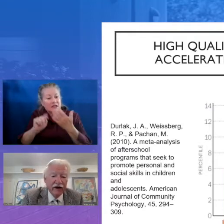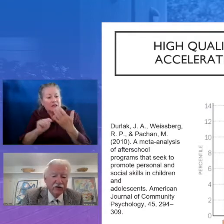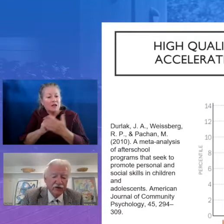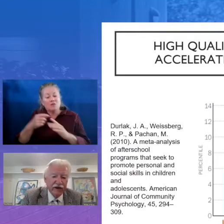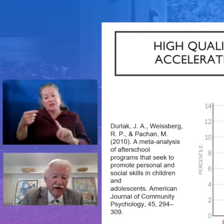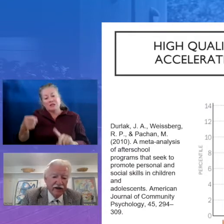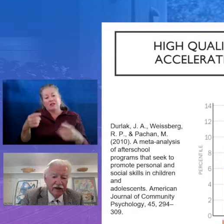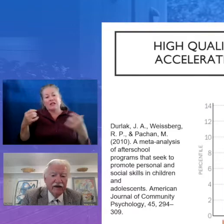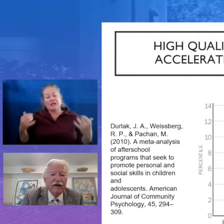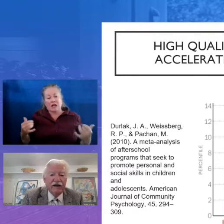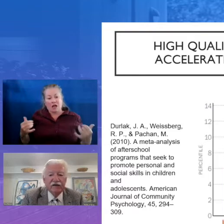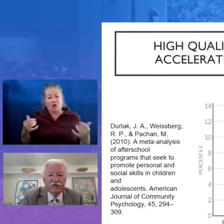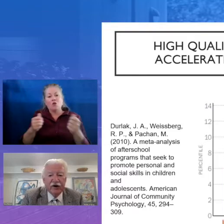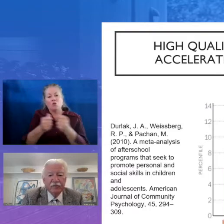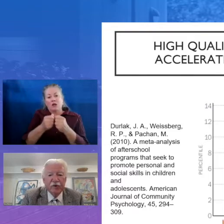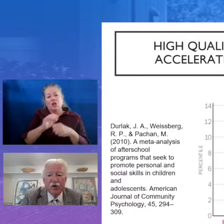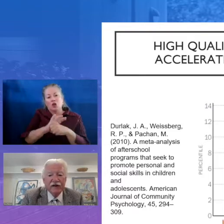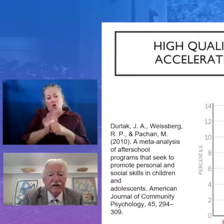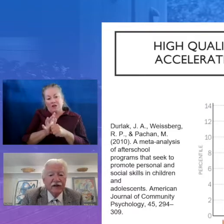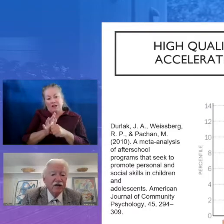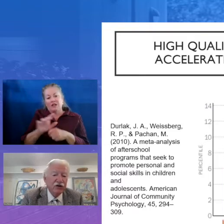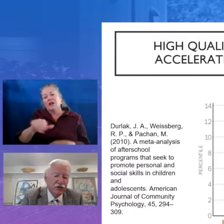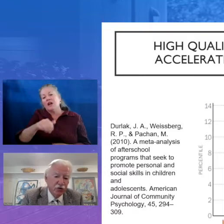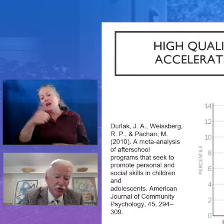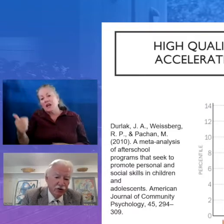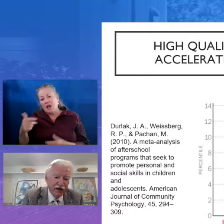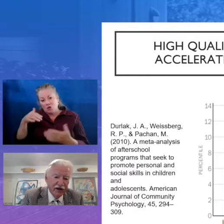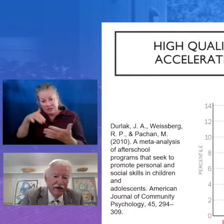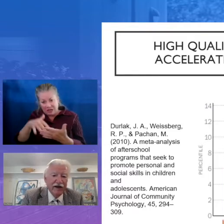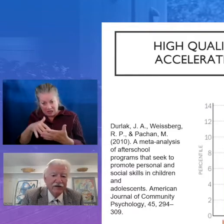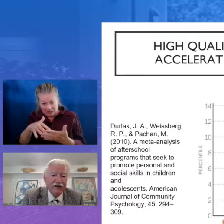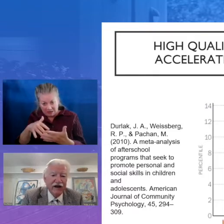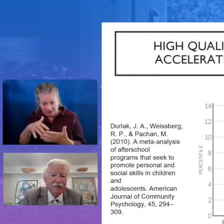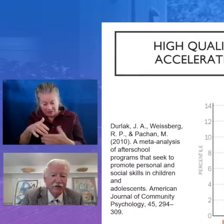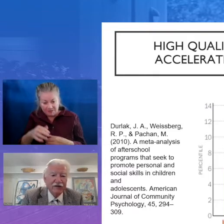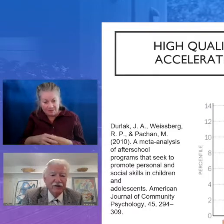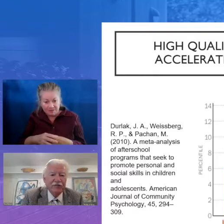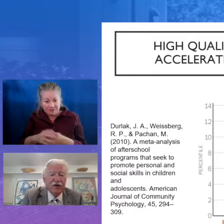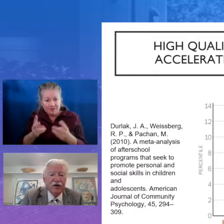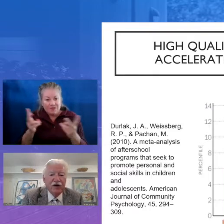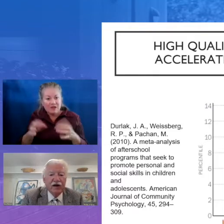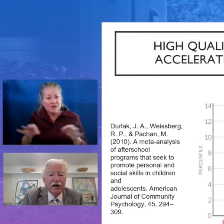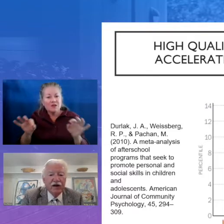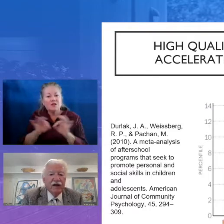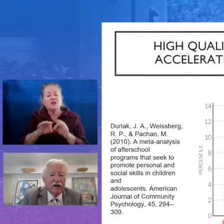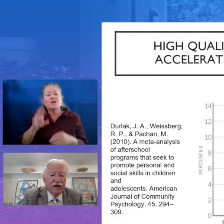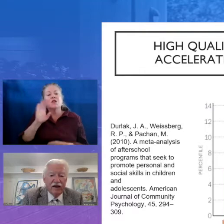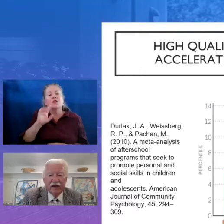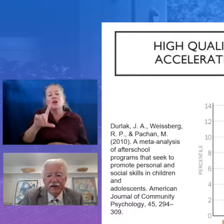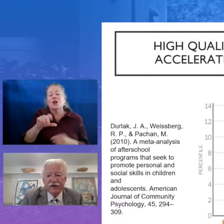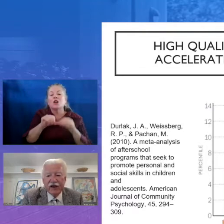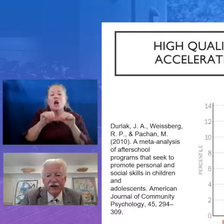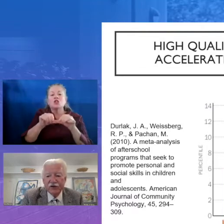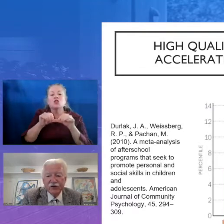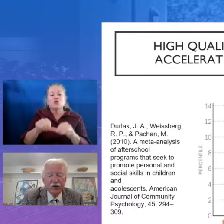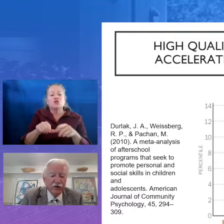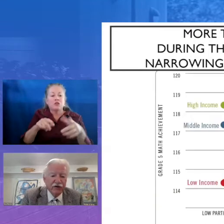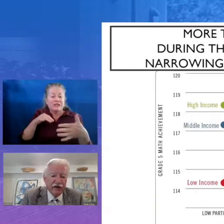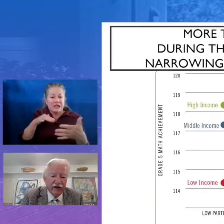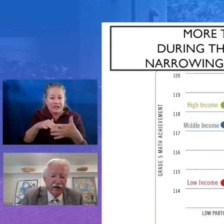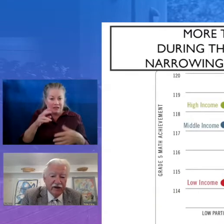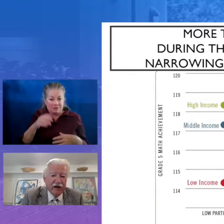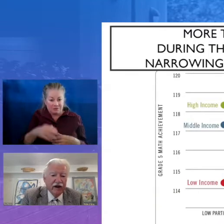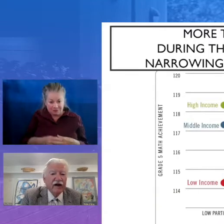Another study that is very important is a longitudinal study. Next slide, please. And in this longitudinal